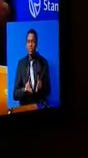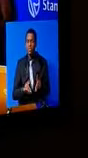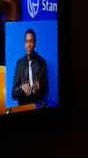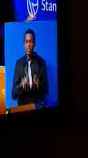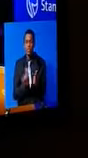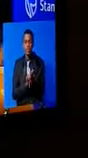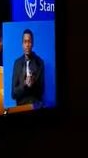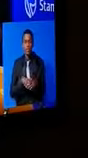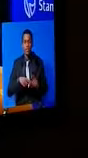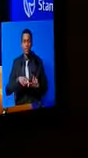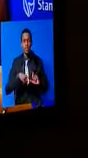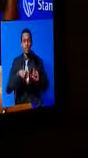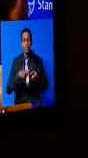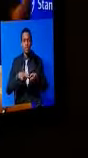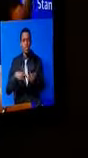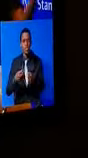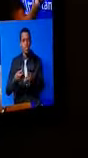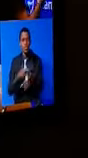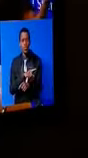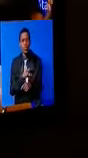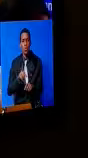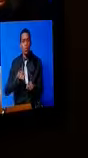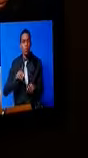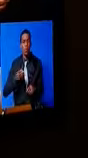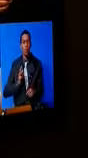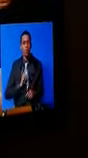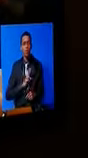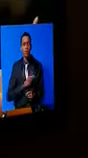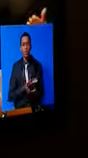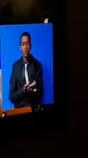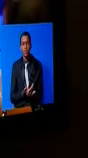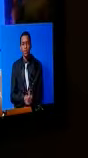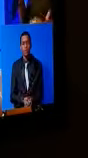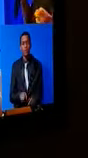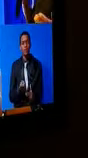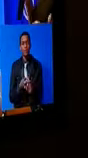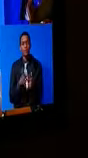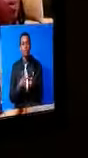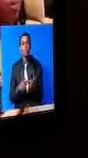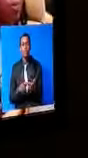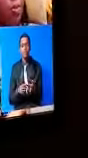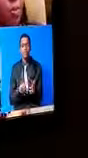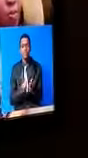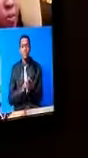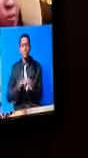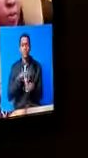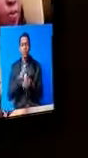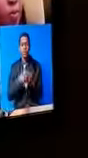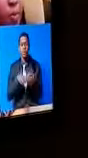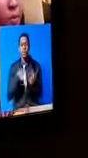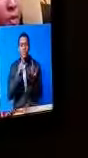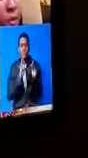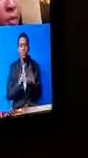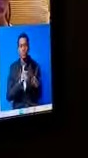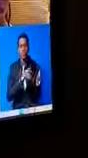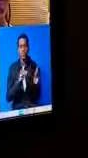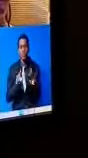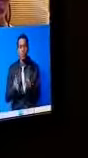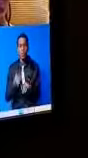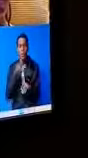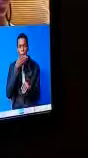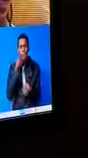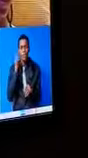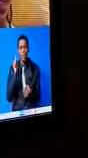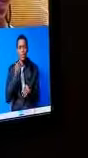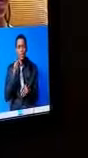our first job. Stambeck one of the biggest friends and worries that people have. The youth are the future, and the